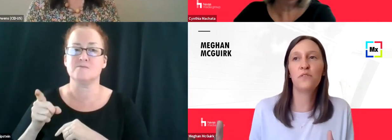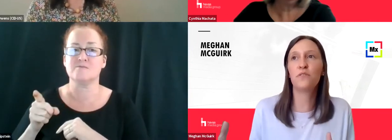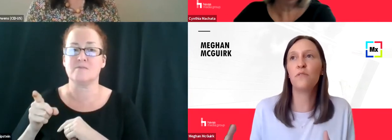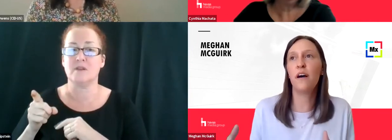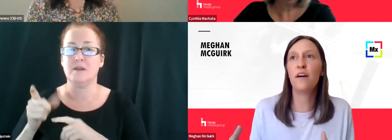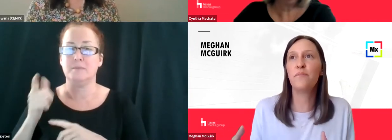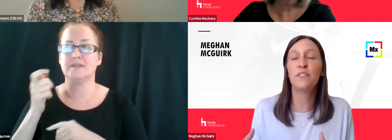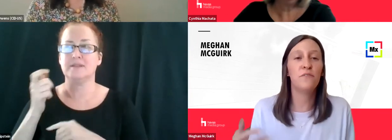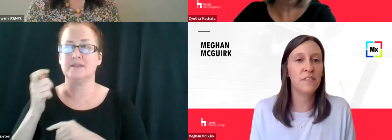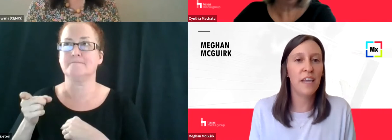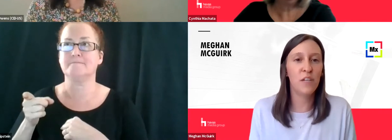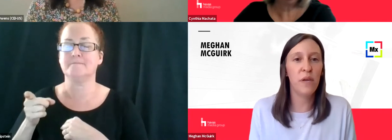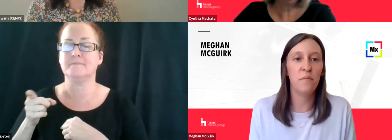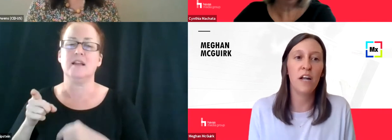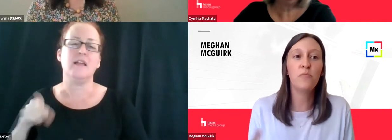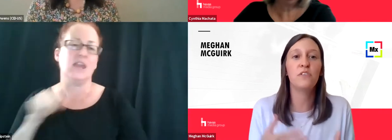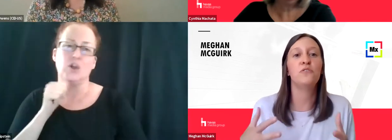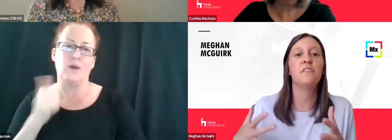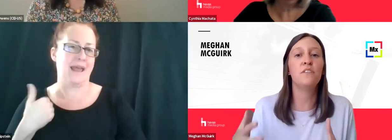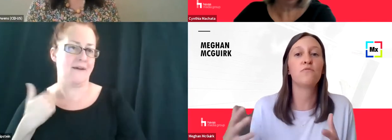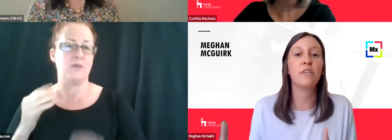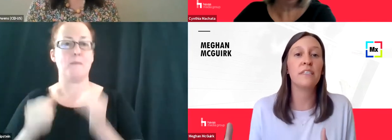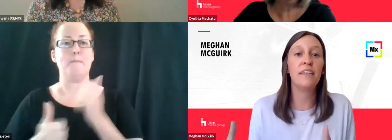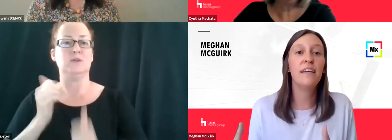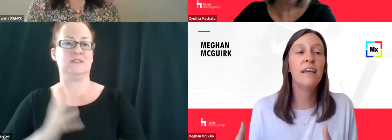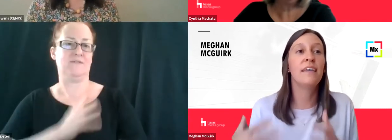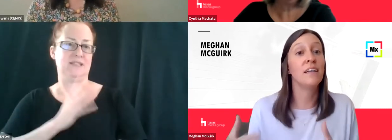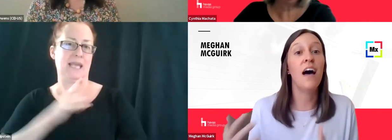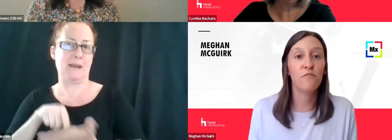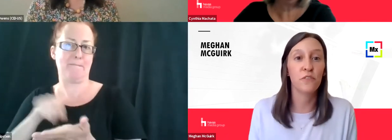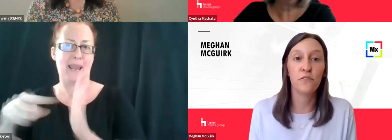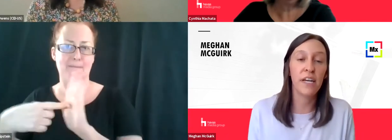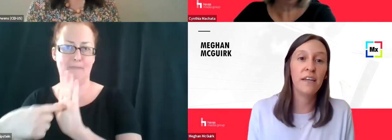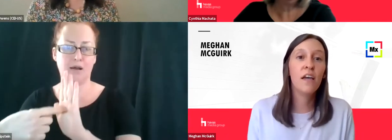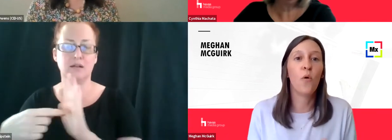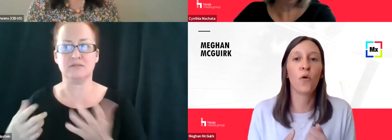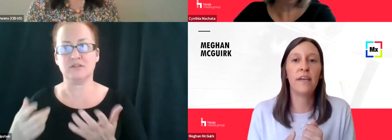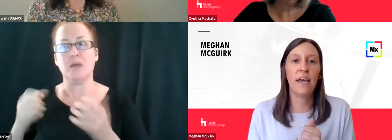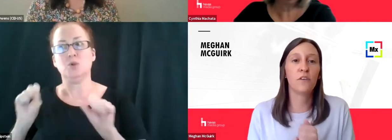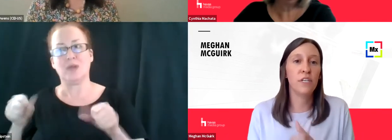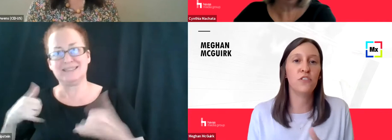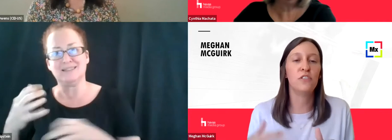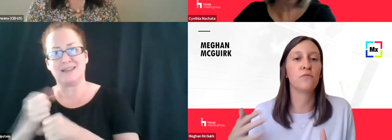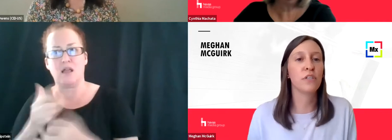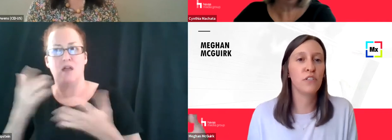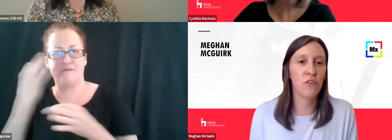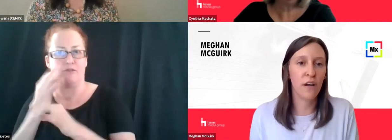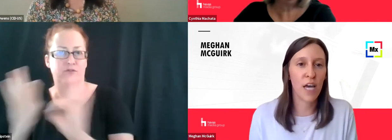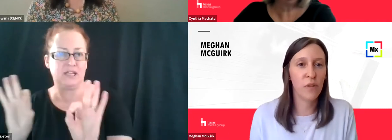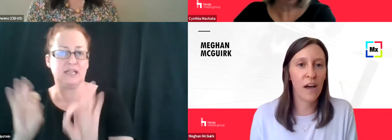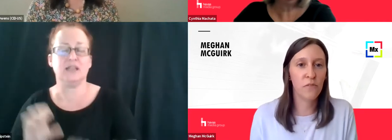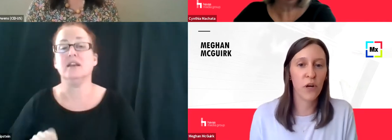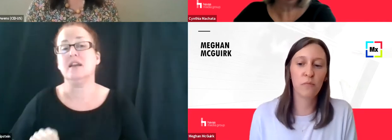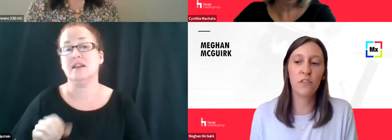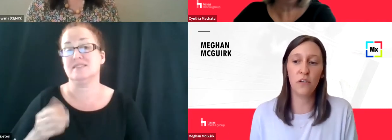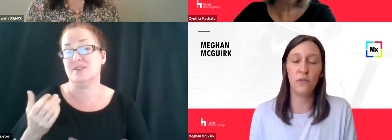have the most, um, sophisticated paid model because you can still really get a lot for free. Organic reach is still really strong